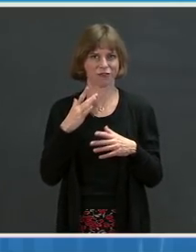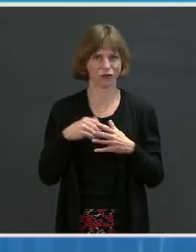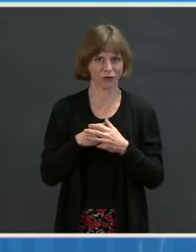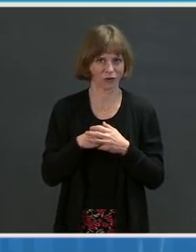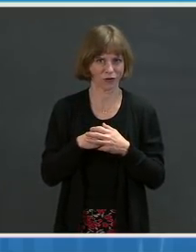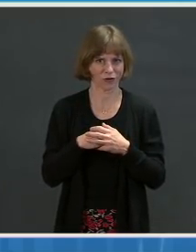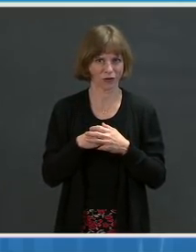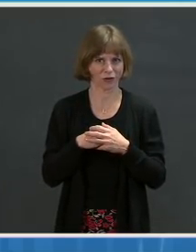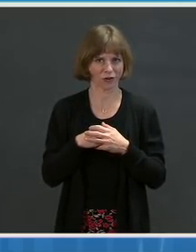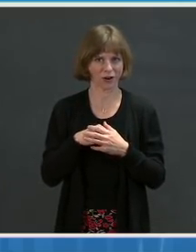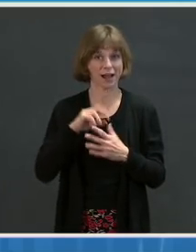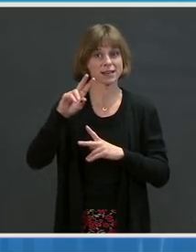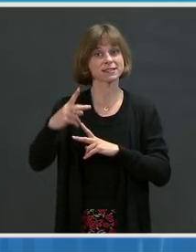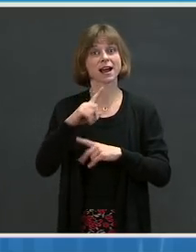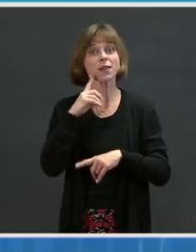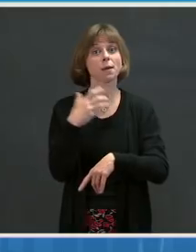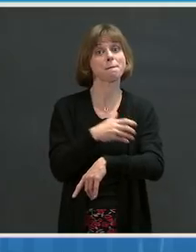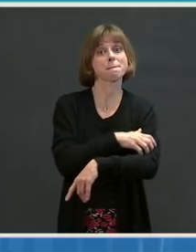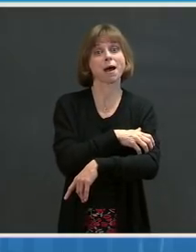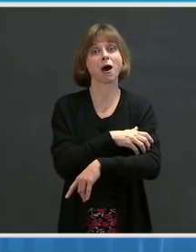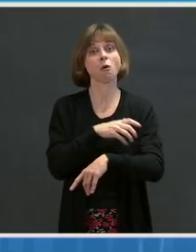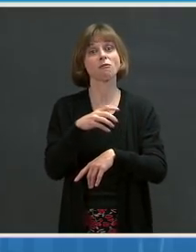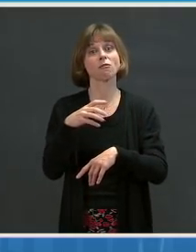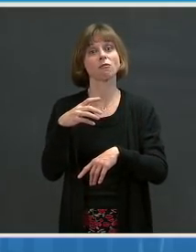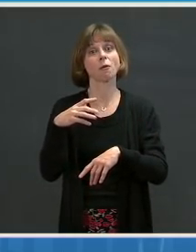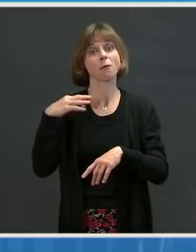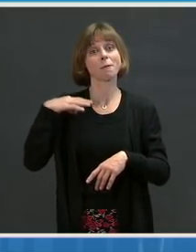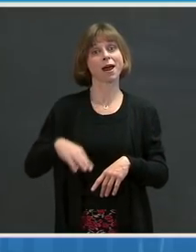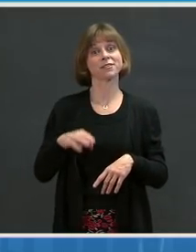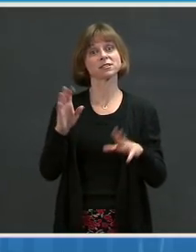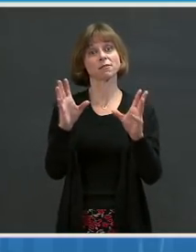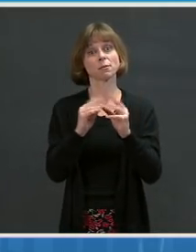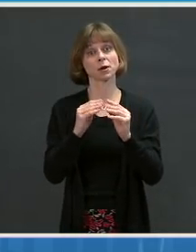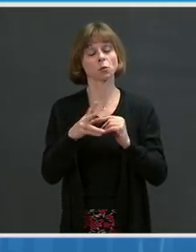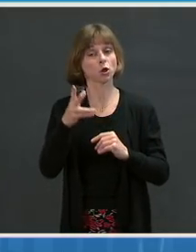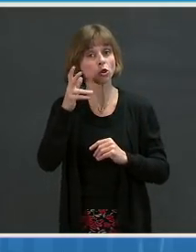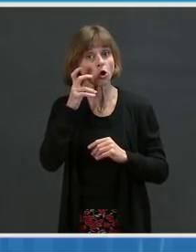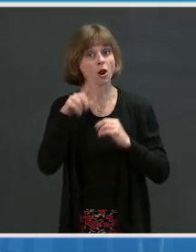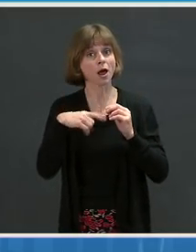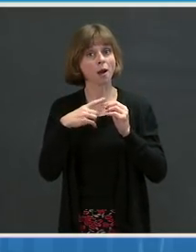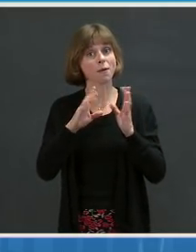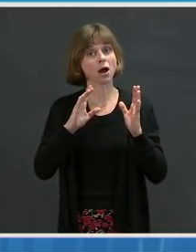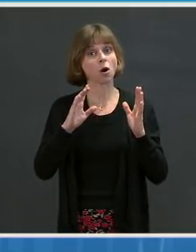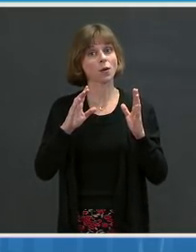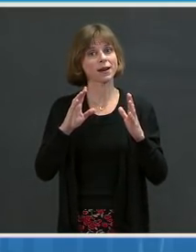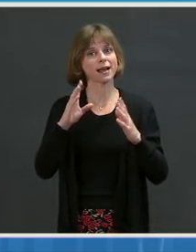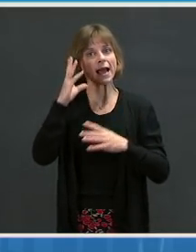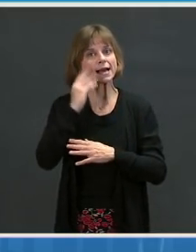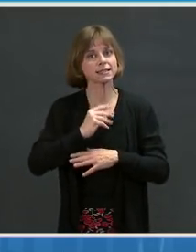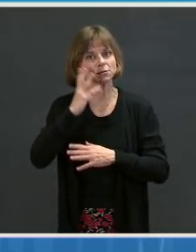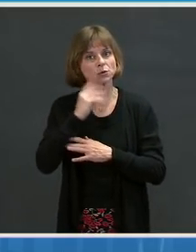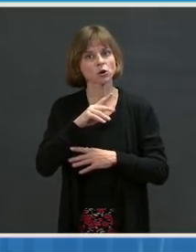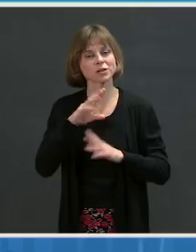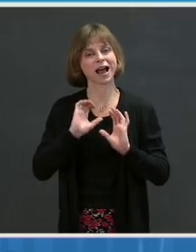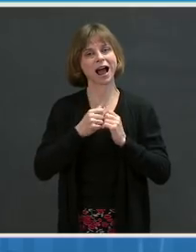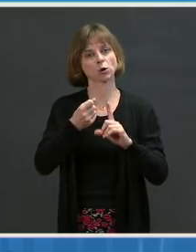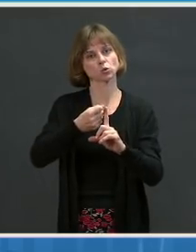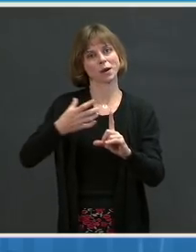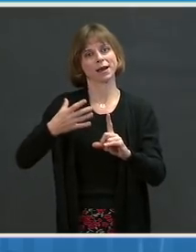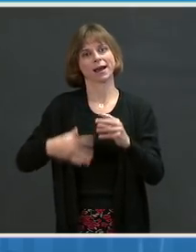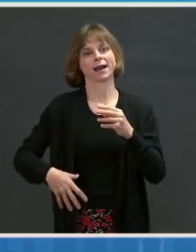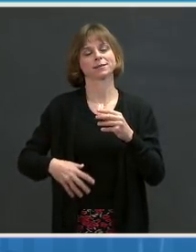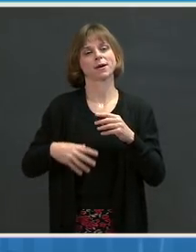one of the most powerful benefits of the forum was learning about on-the-ground experiences and new innovations to expand vaccination efforts.